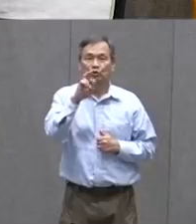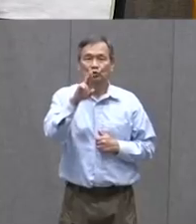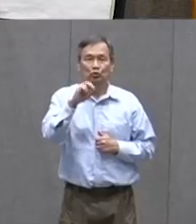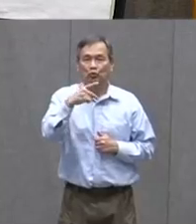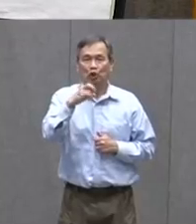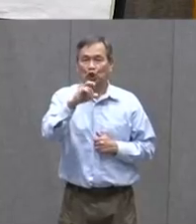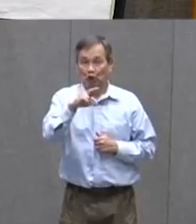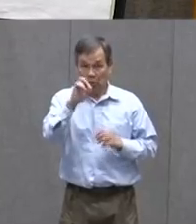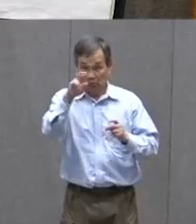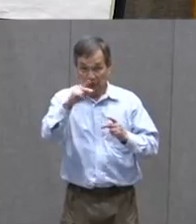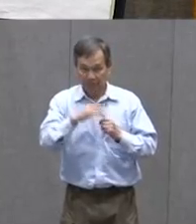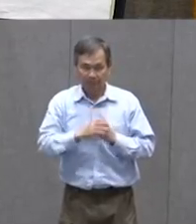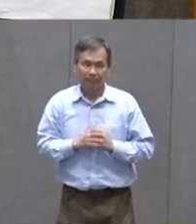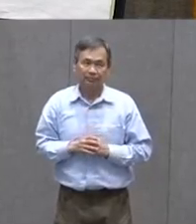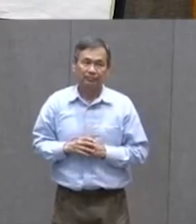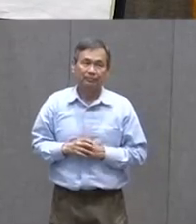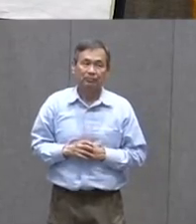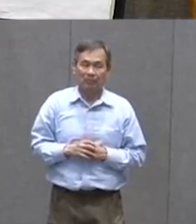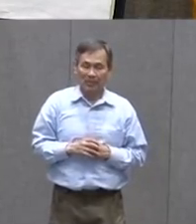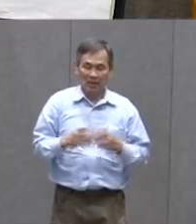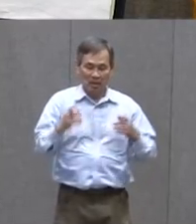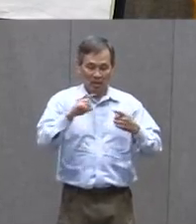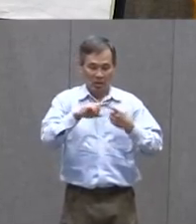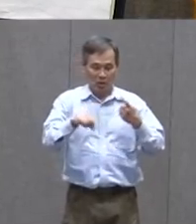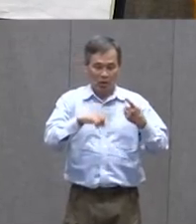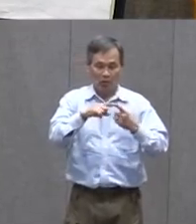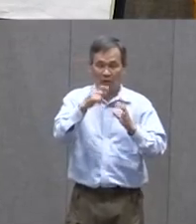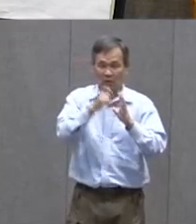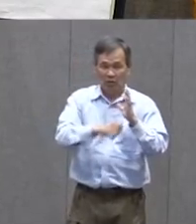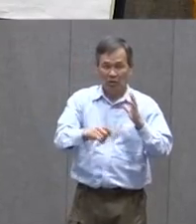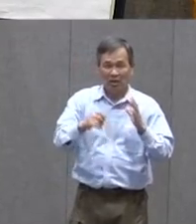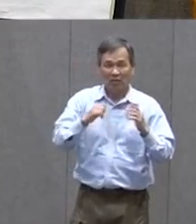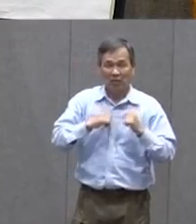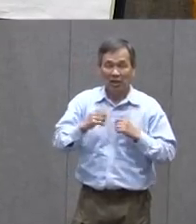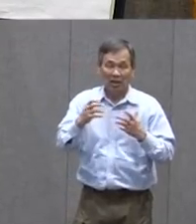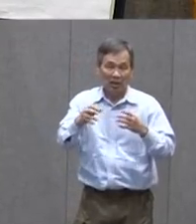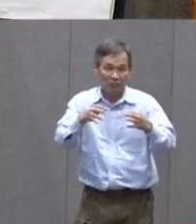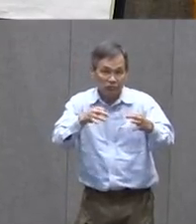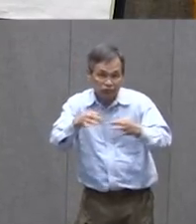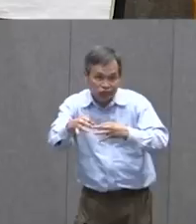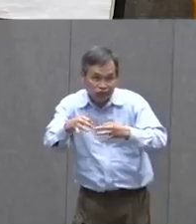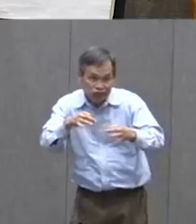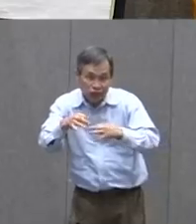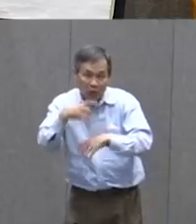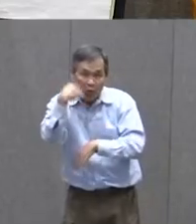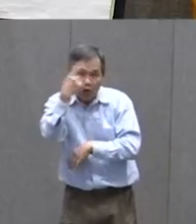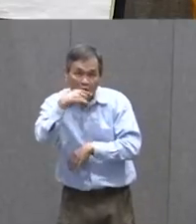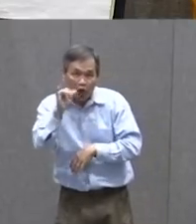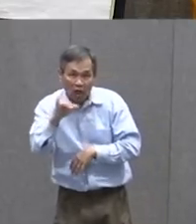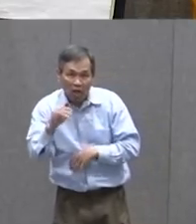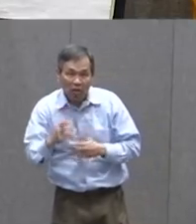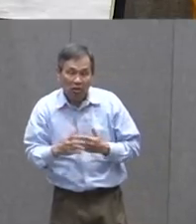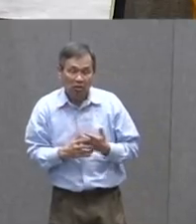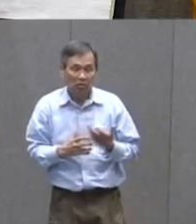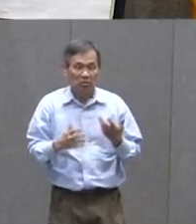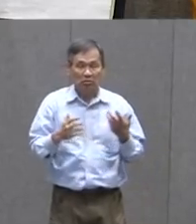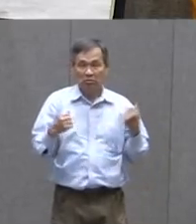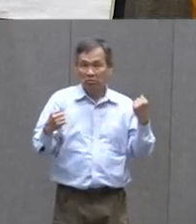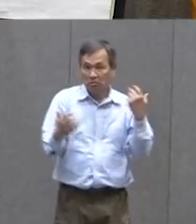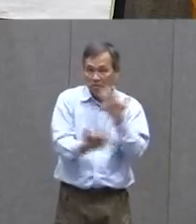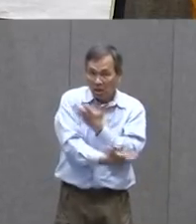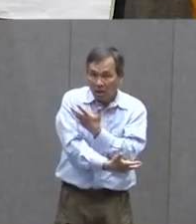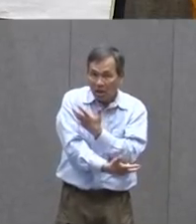Okay Now When I Write My Play I Want To Describe Them What Do They Look Like Are They Scary Looking